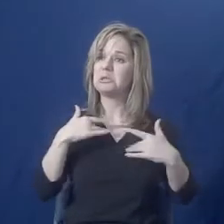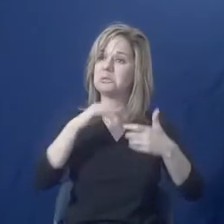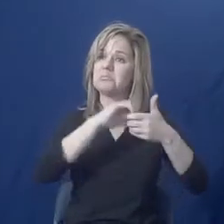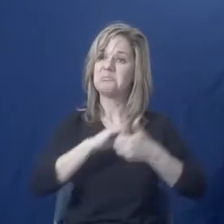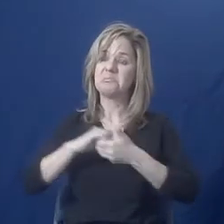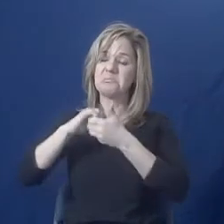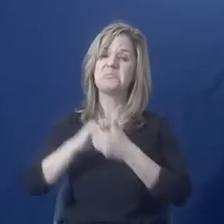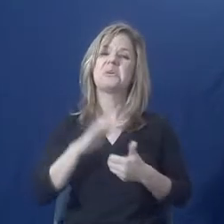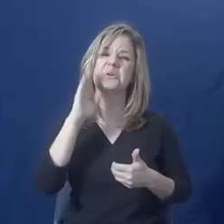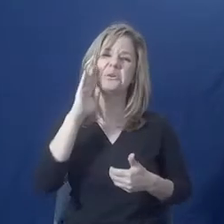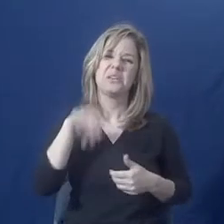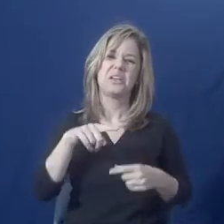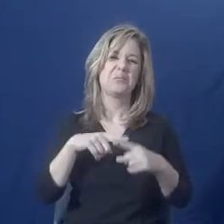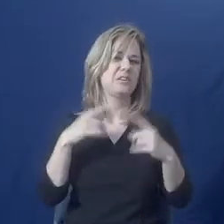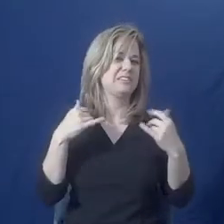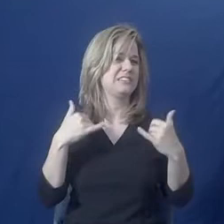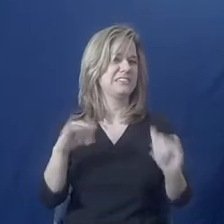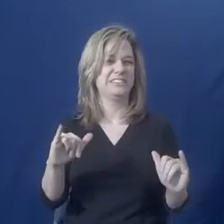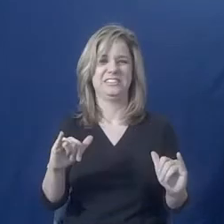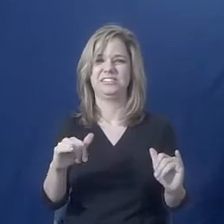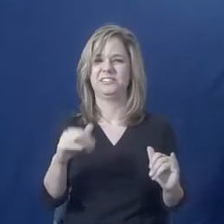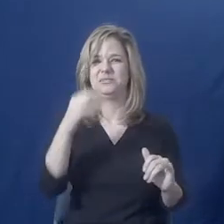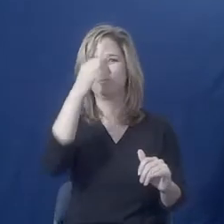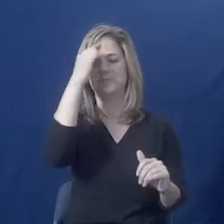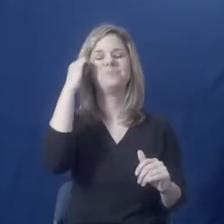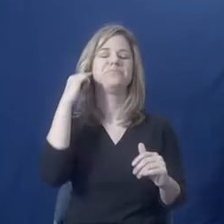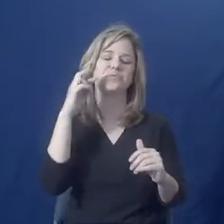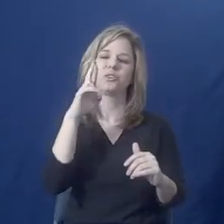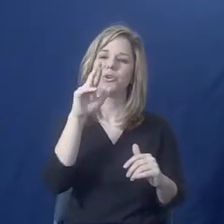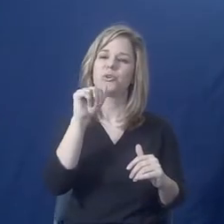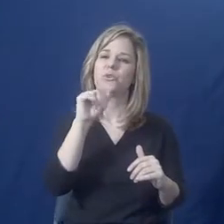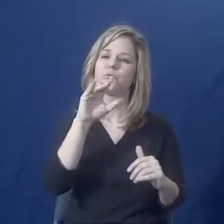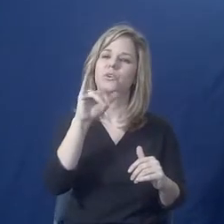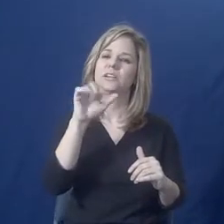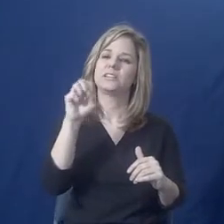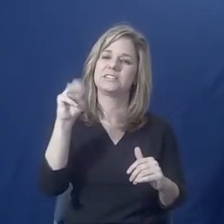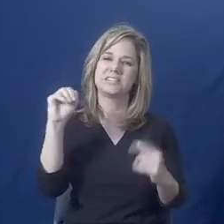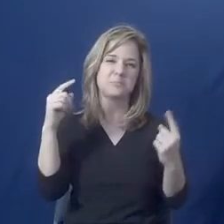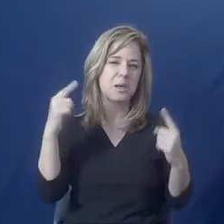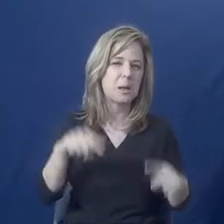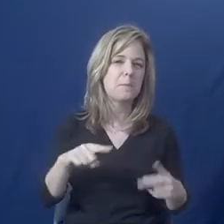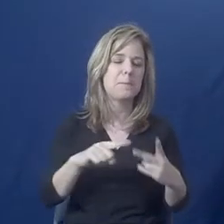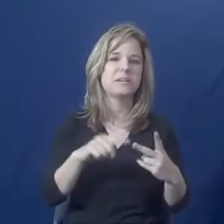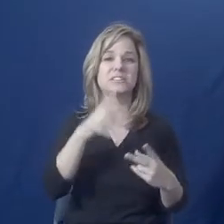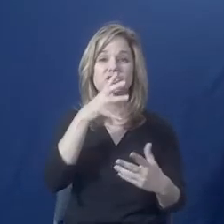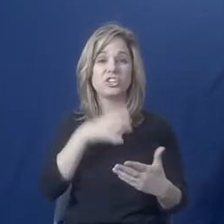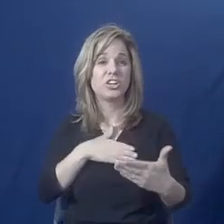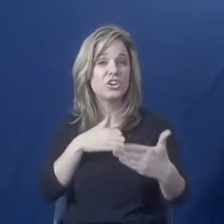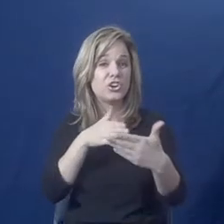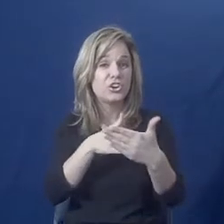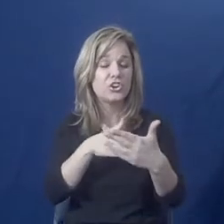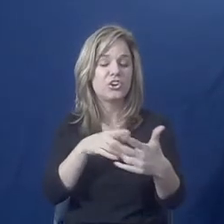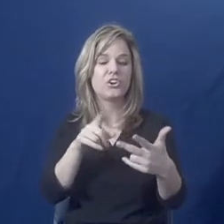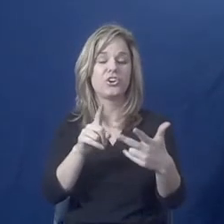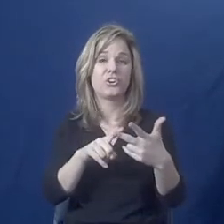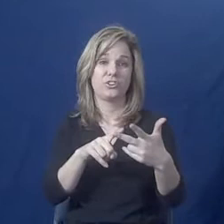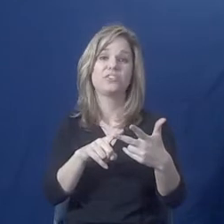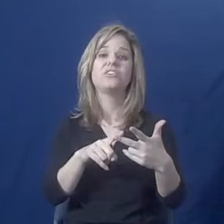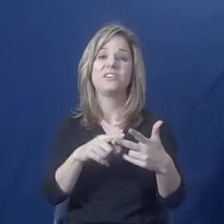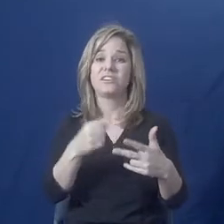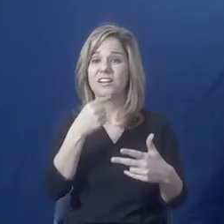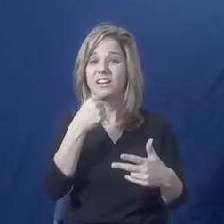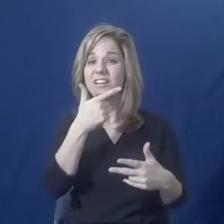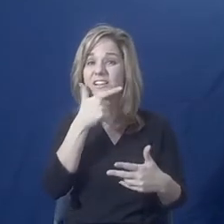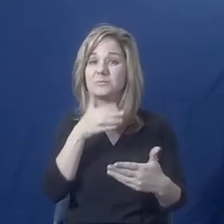along, there still is a large amount of racism, gender bias, sexual orientation